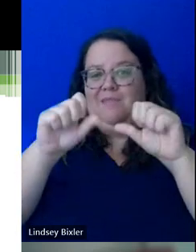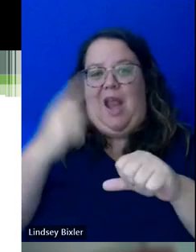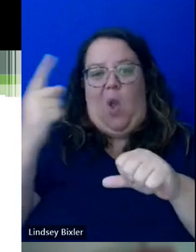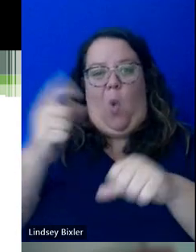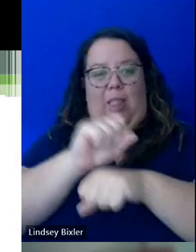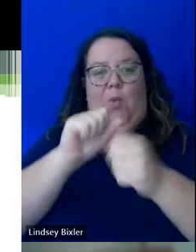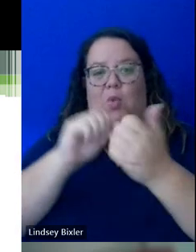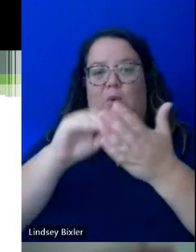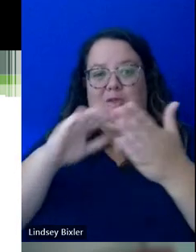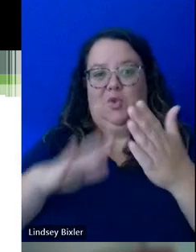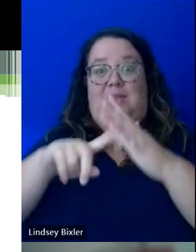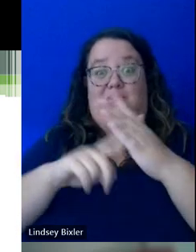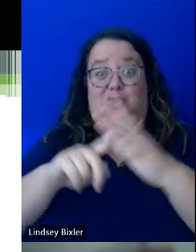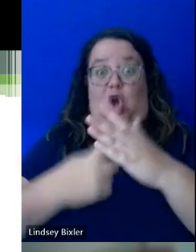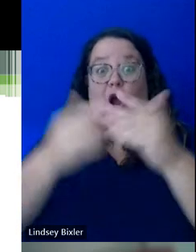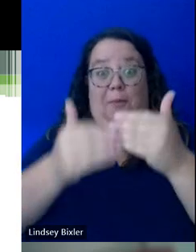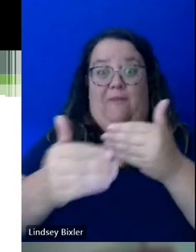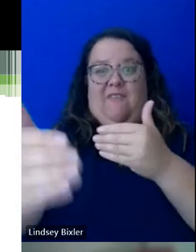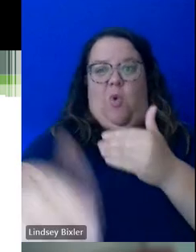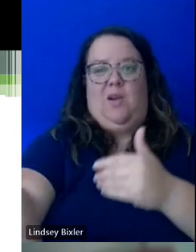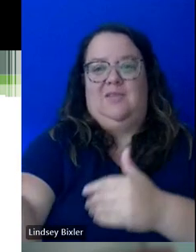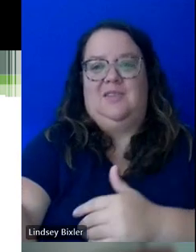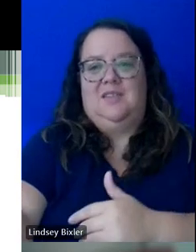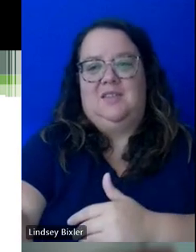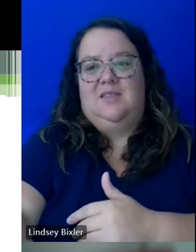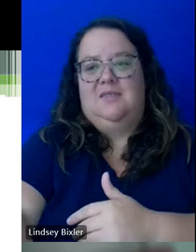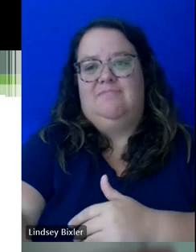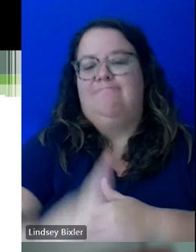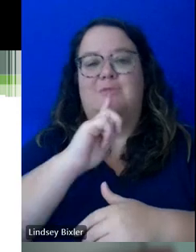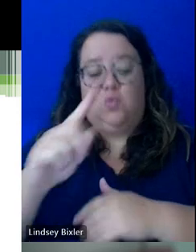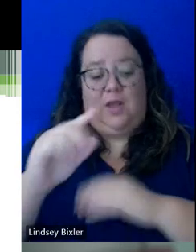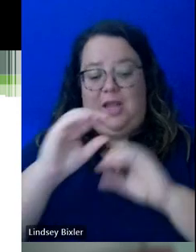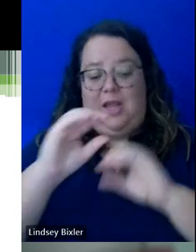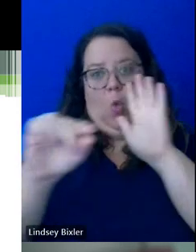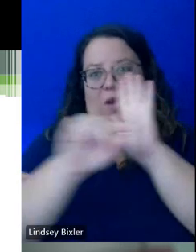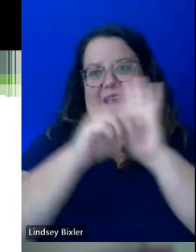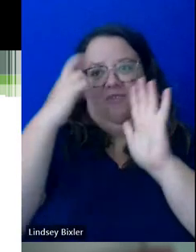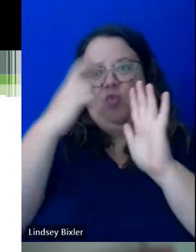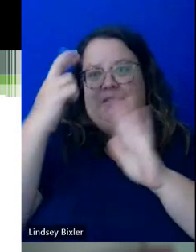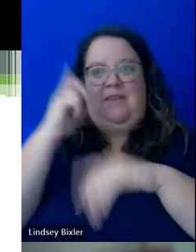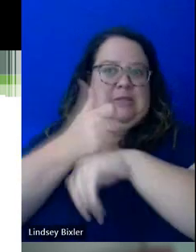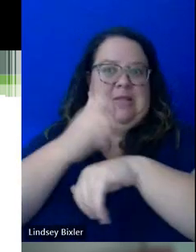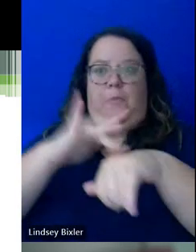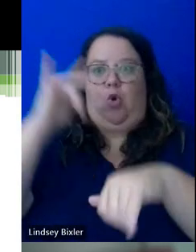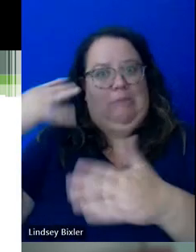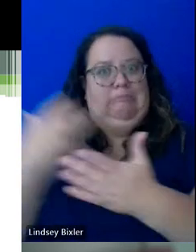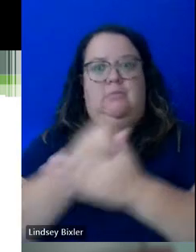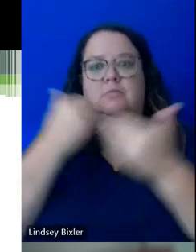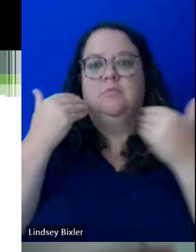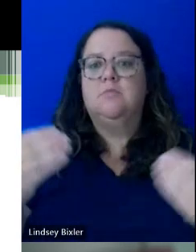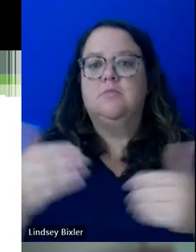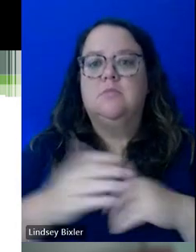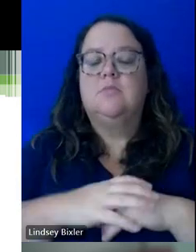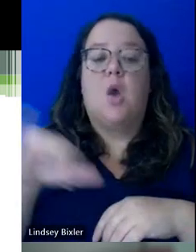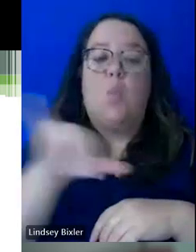accommodations that might be eligible for moving forward. And so there's really no downside to getting those set up in advance. And then we also have to work with